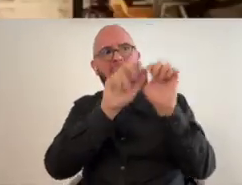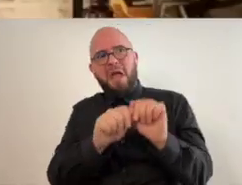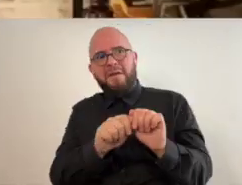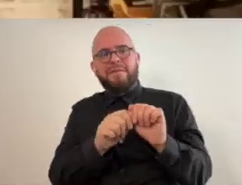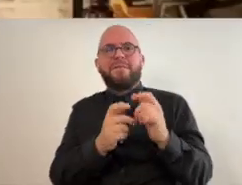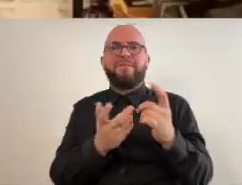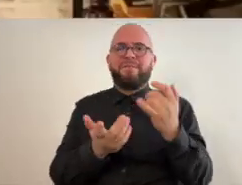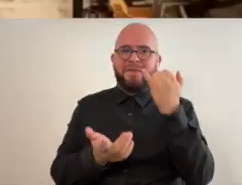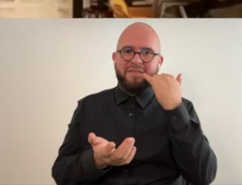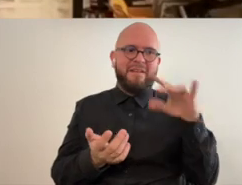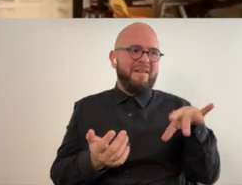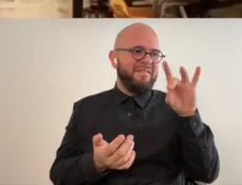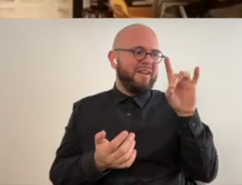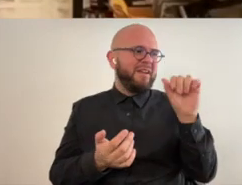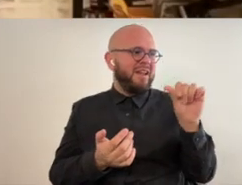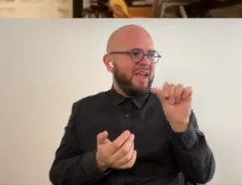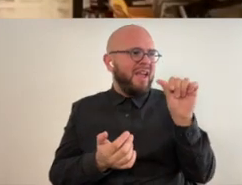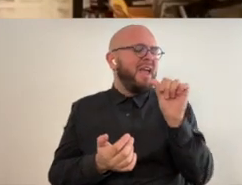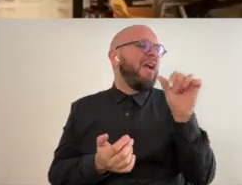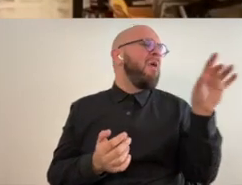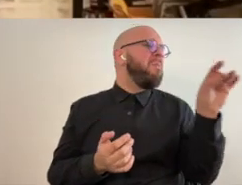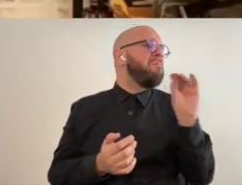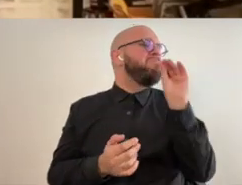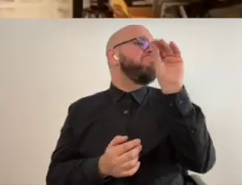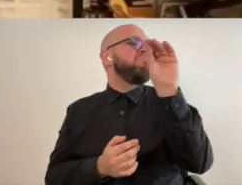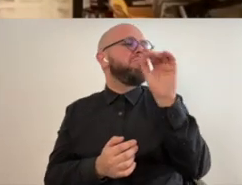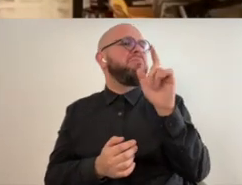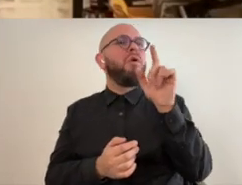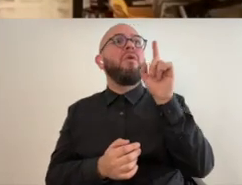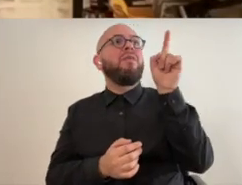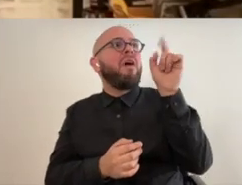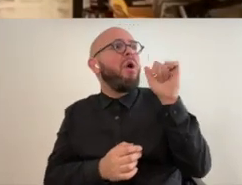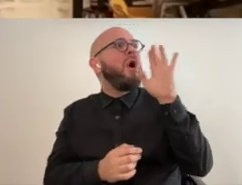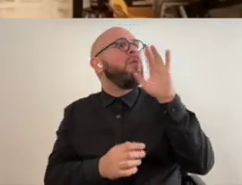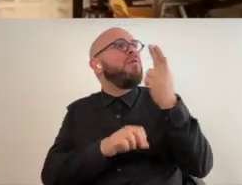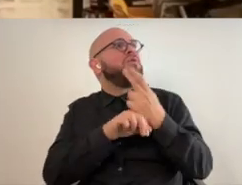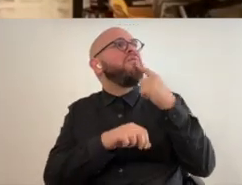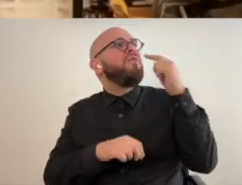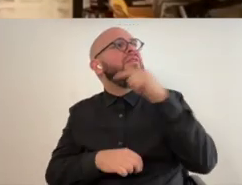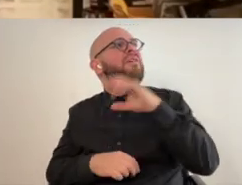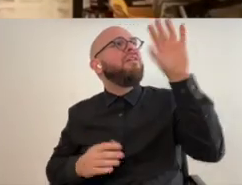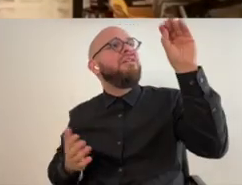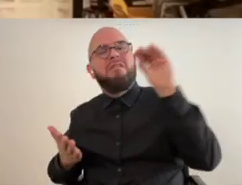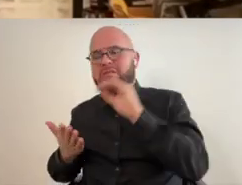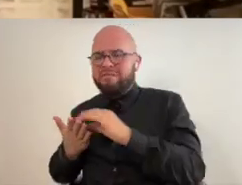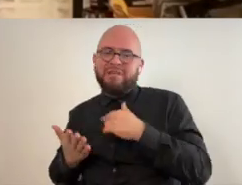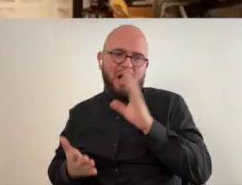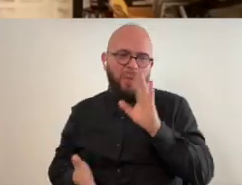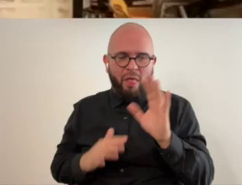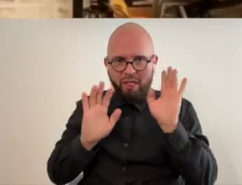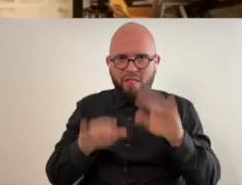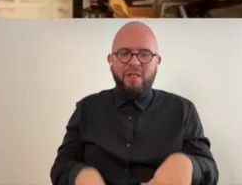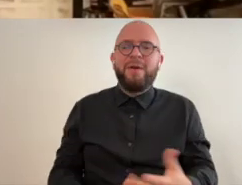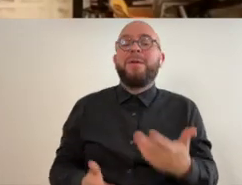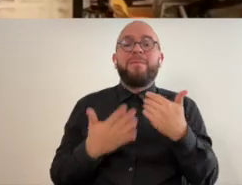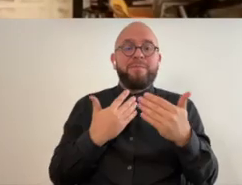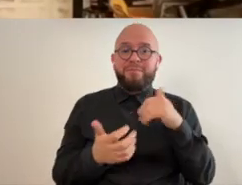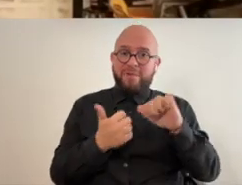i'm always taking things off and putting like if there's an a up there that i'm thinking i can use it for this piece i'm going to use it for this piece